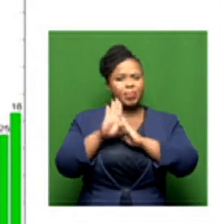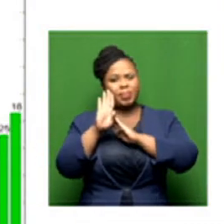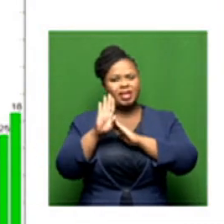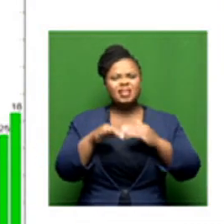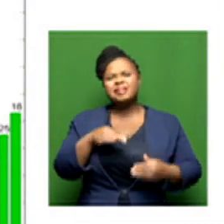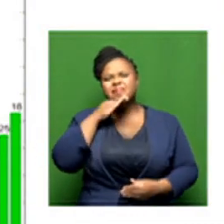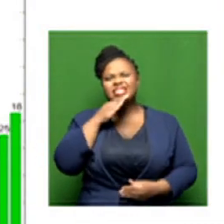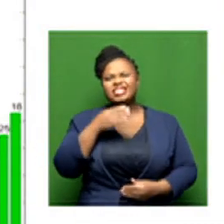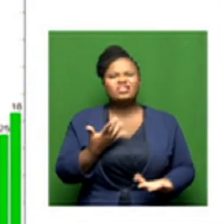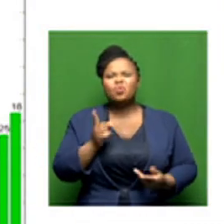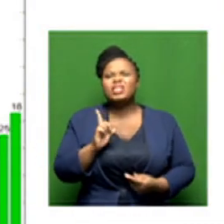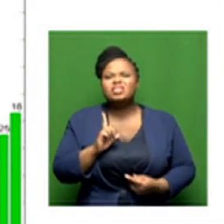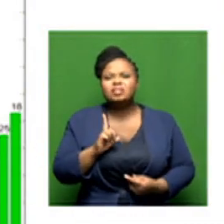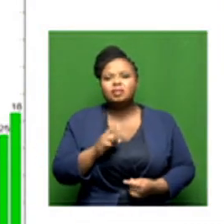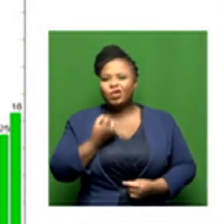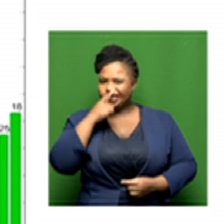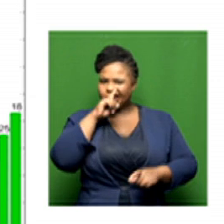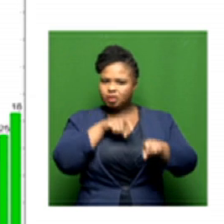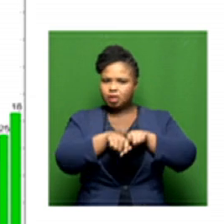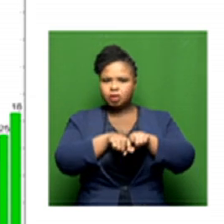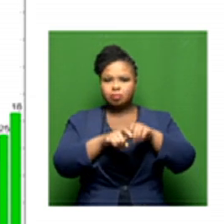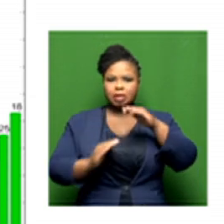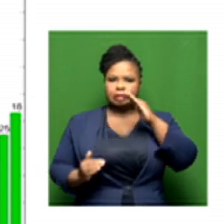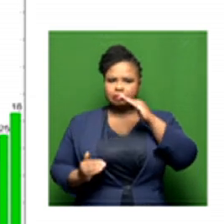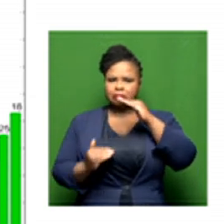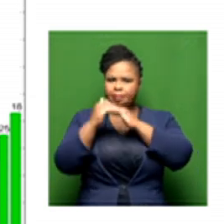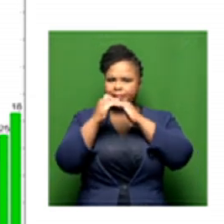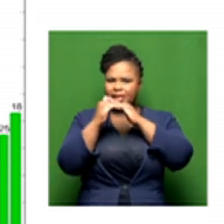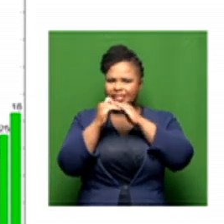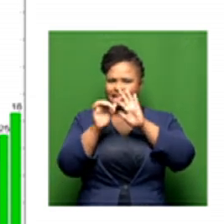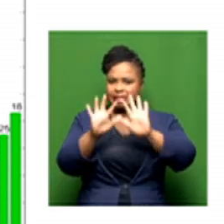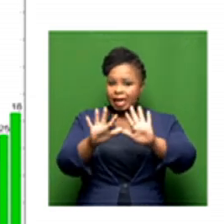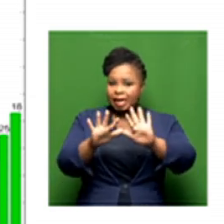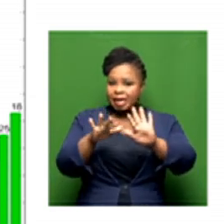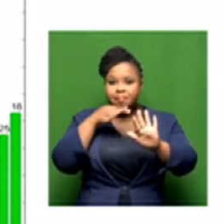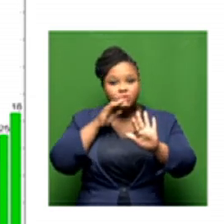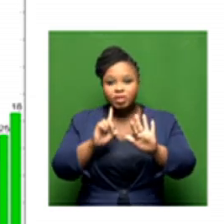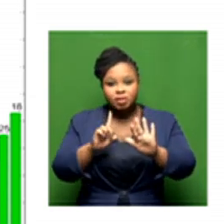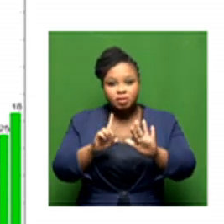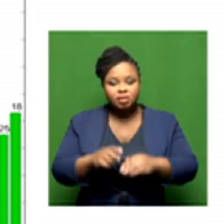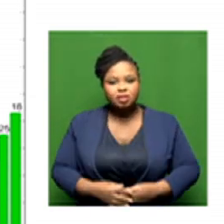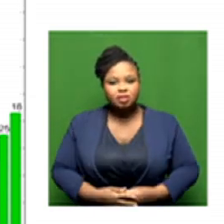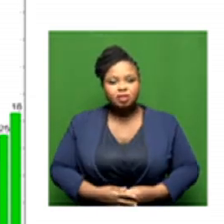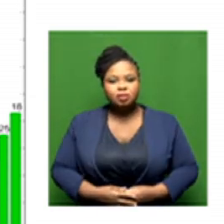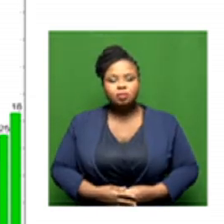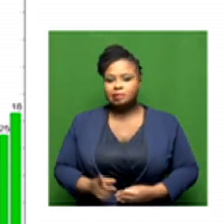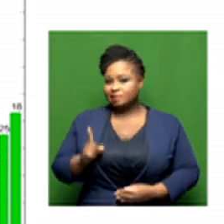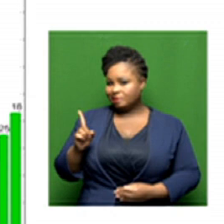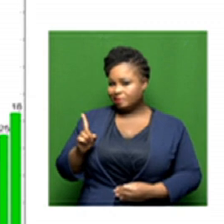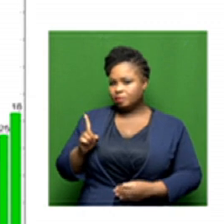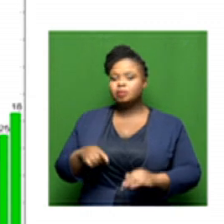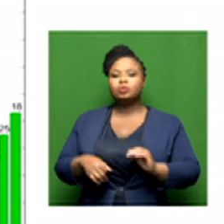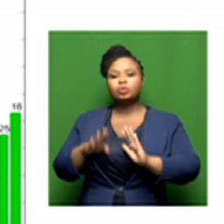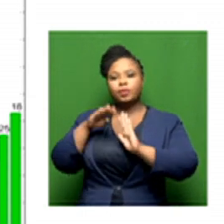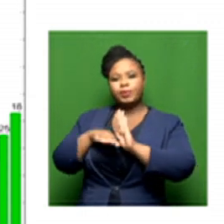a test positivity rate here of around 10 means. Yes. So recall that the test